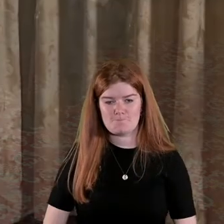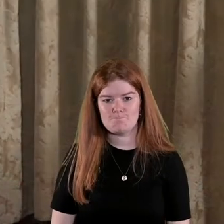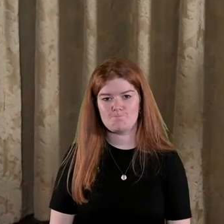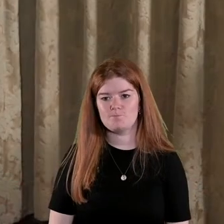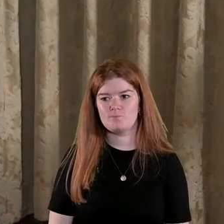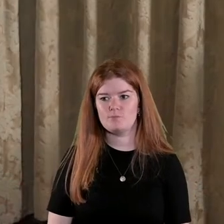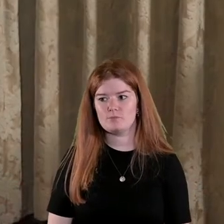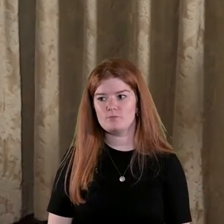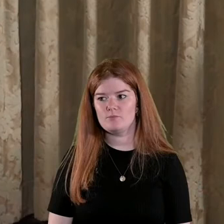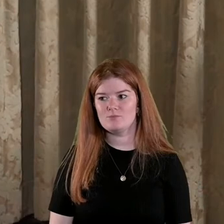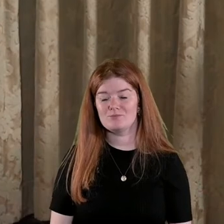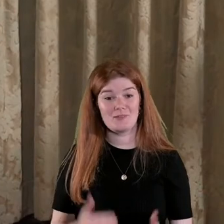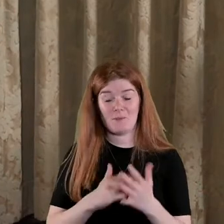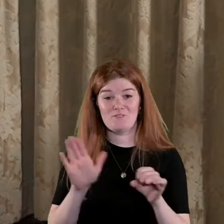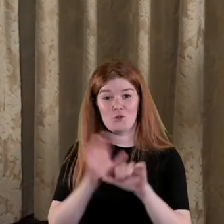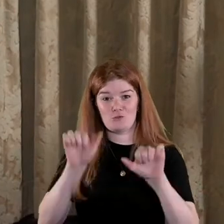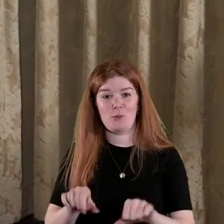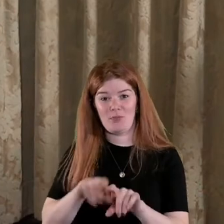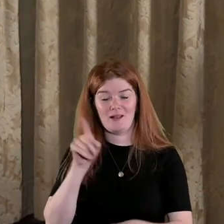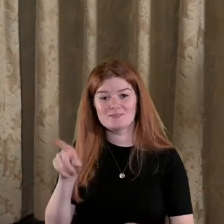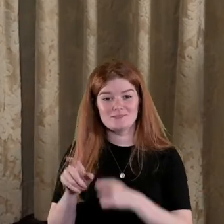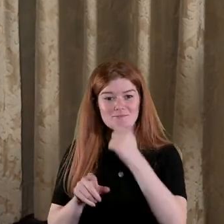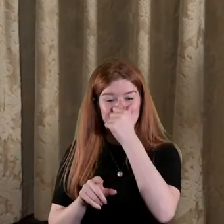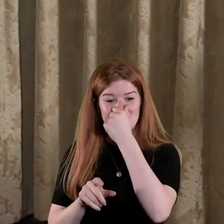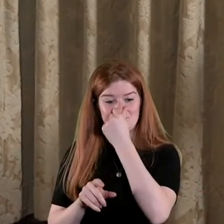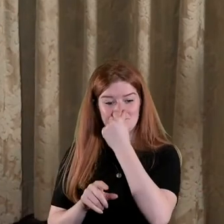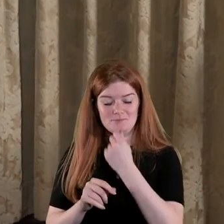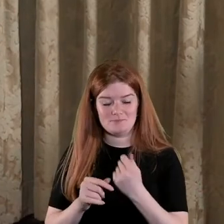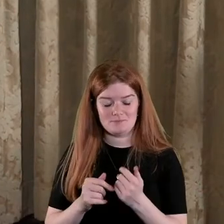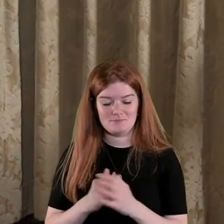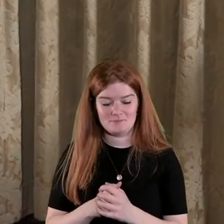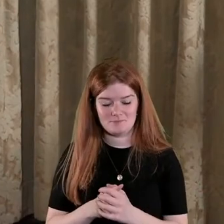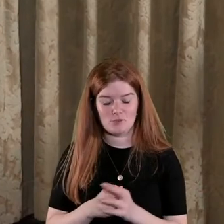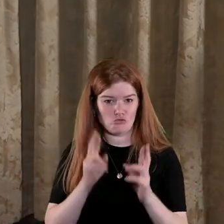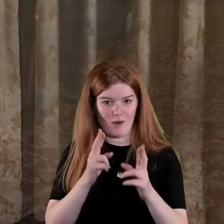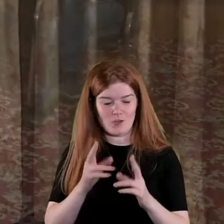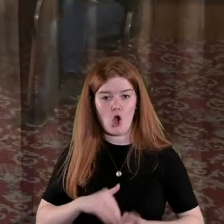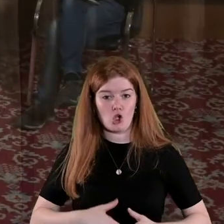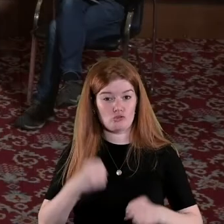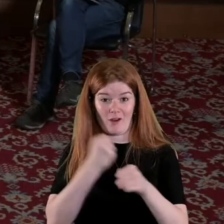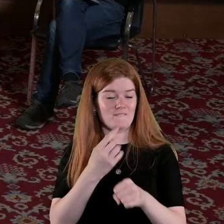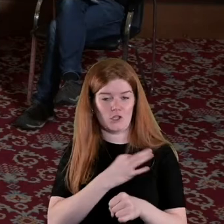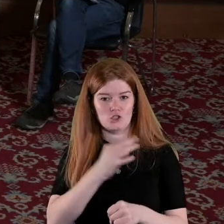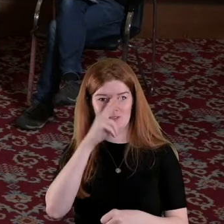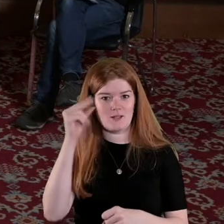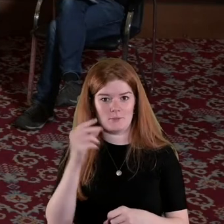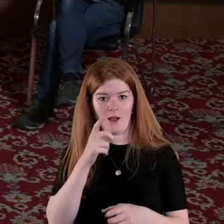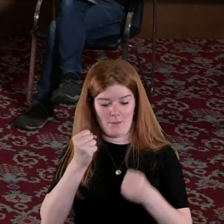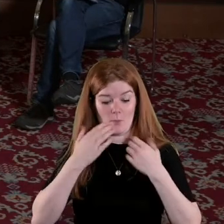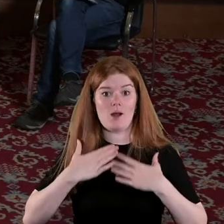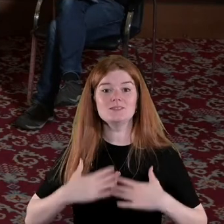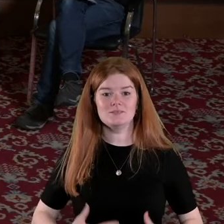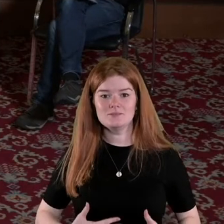yeah yeah I mean I agree completely with that I think again the hunger strike is a very good example of the body